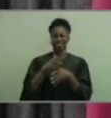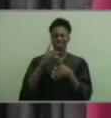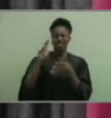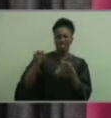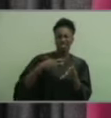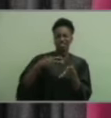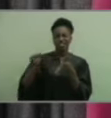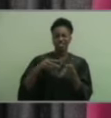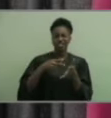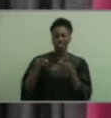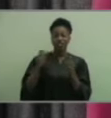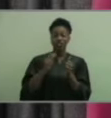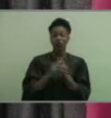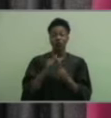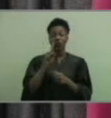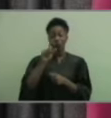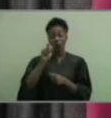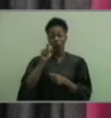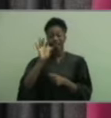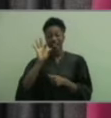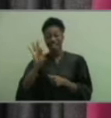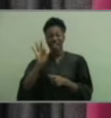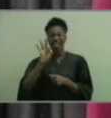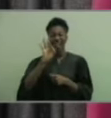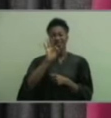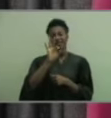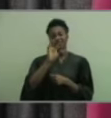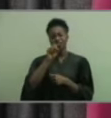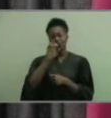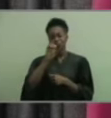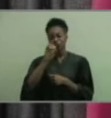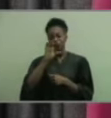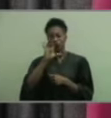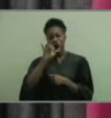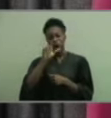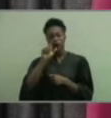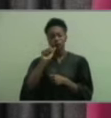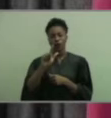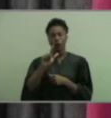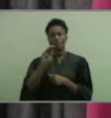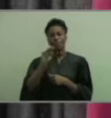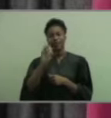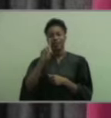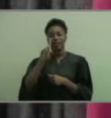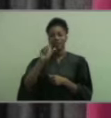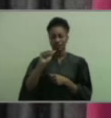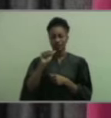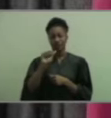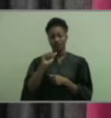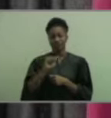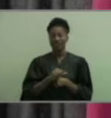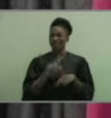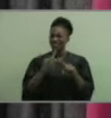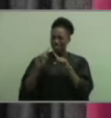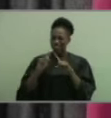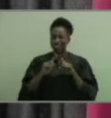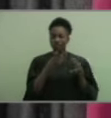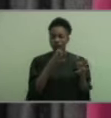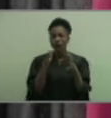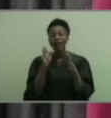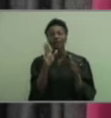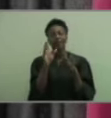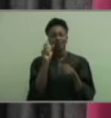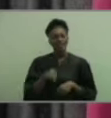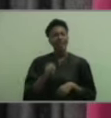1.9 million social media views. Although we are celebrating through a different platform, it's truly been an honor